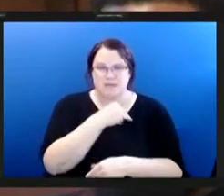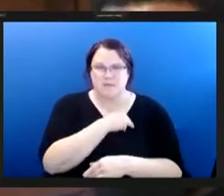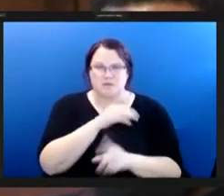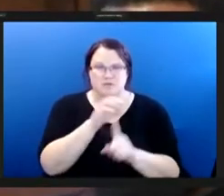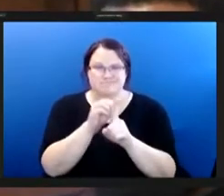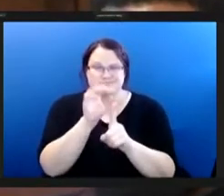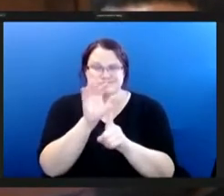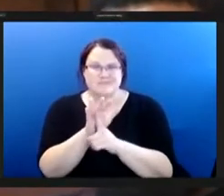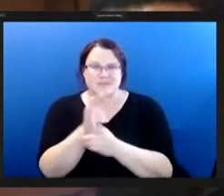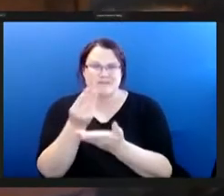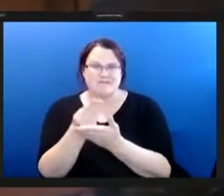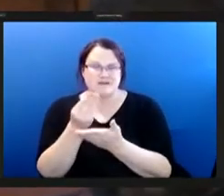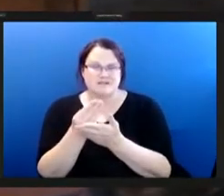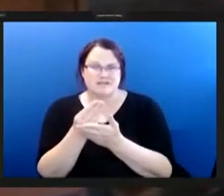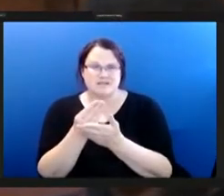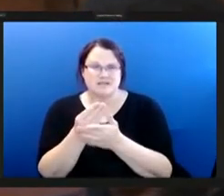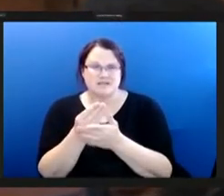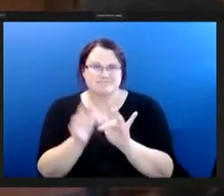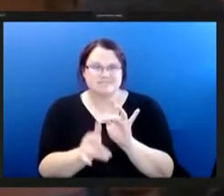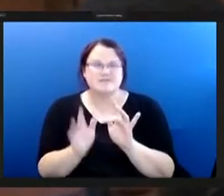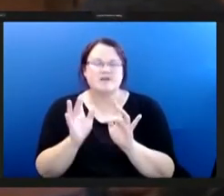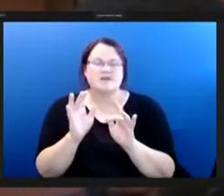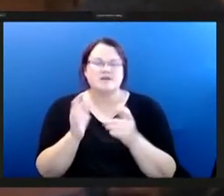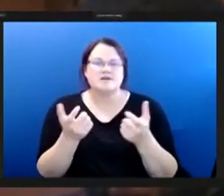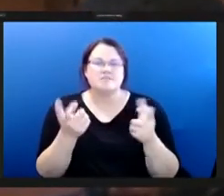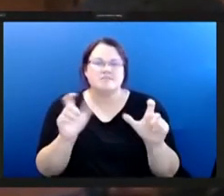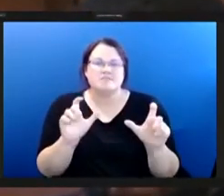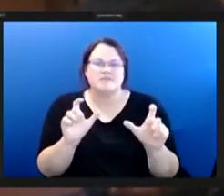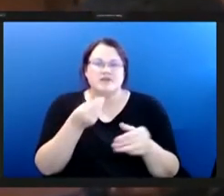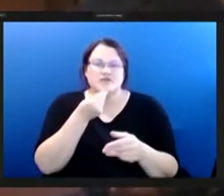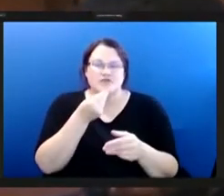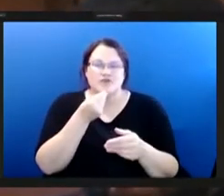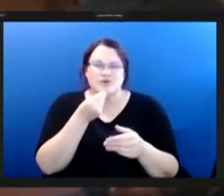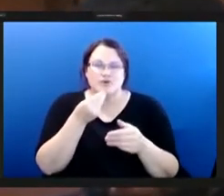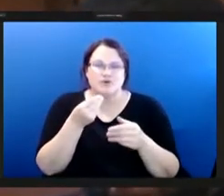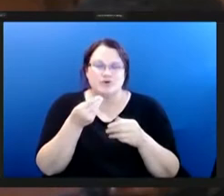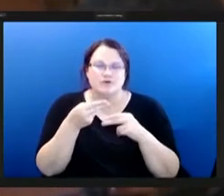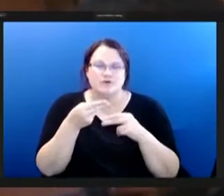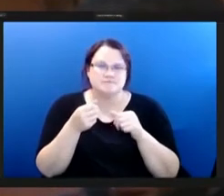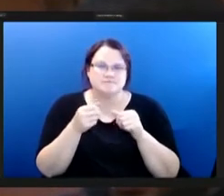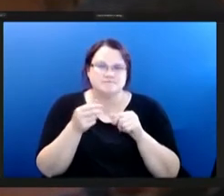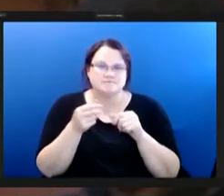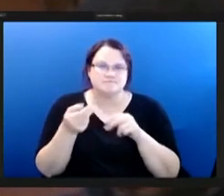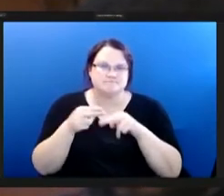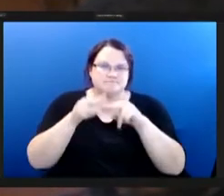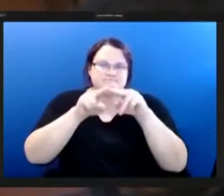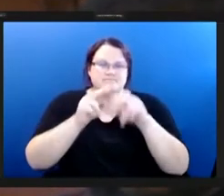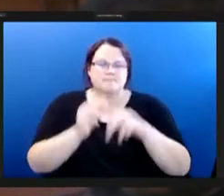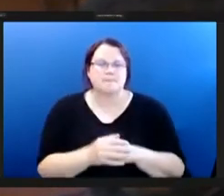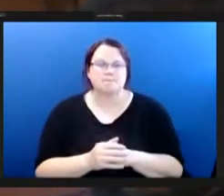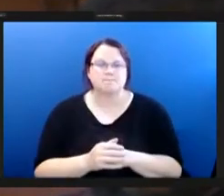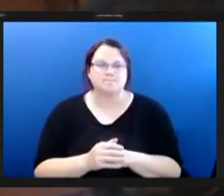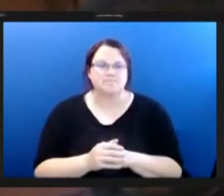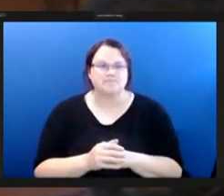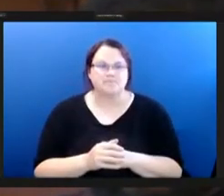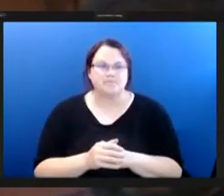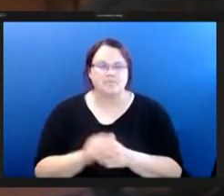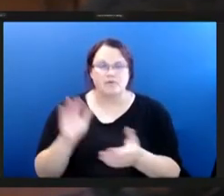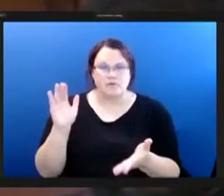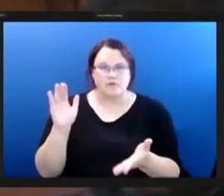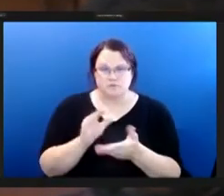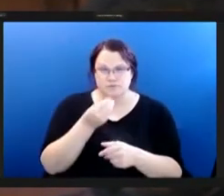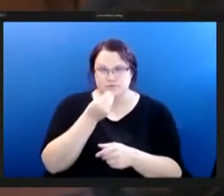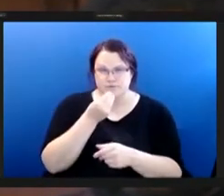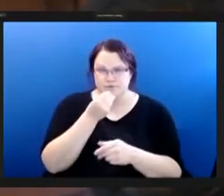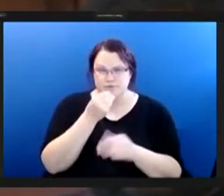funding gaps significantly increased food costs and ongoing food system inequities ultimately reducing food inequities